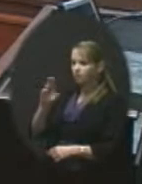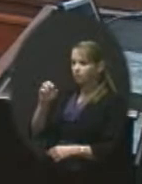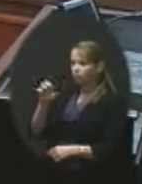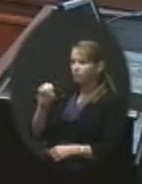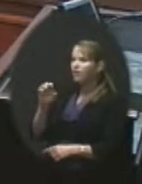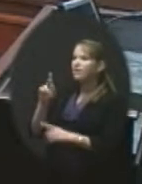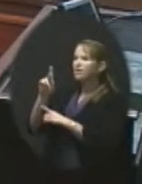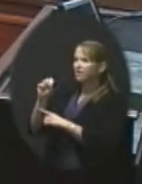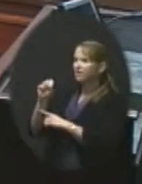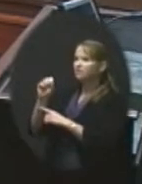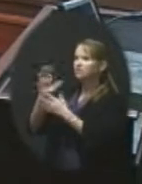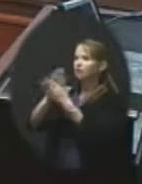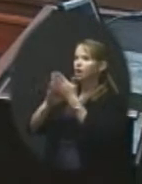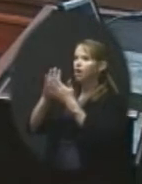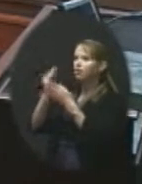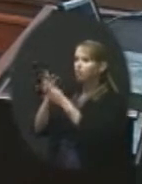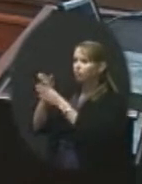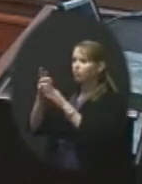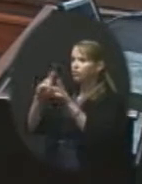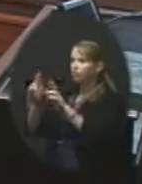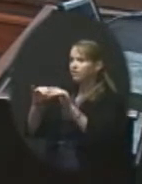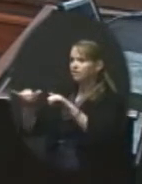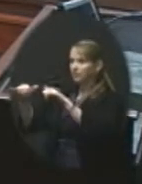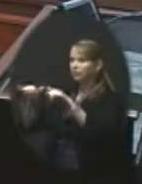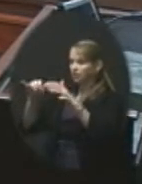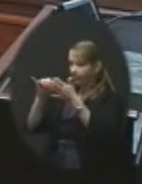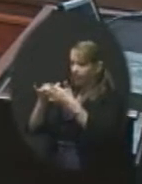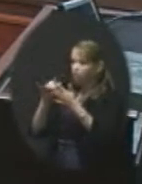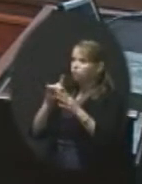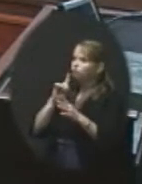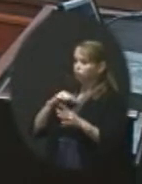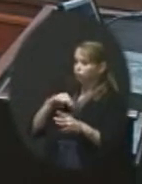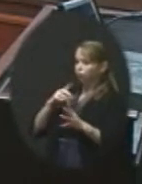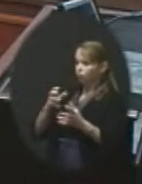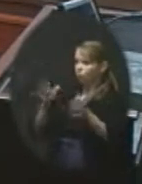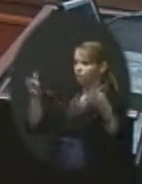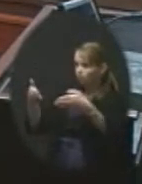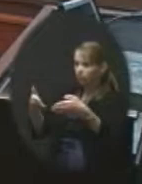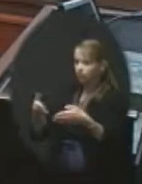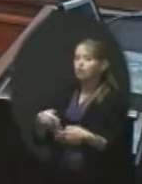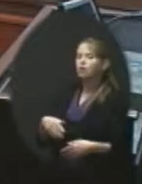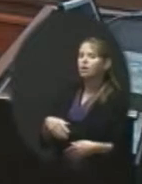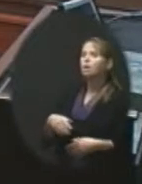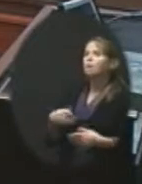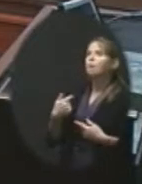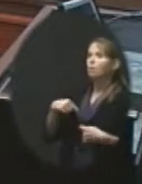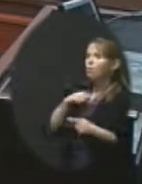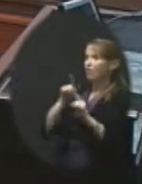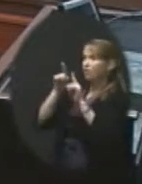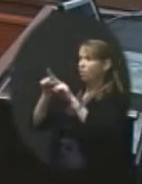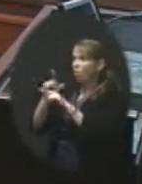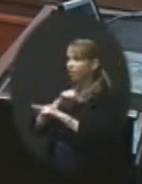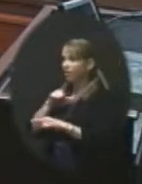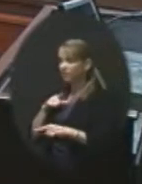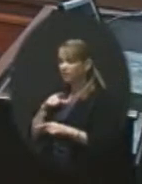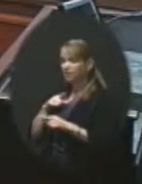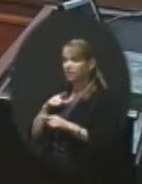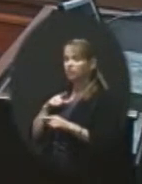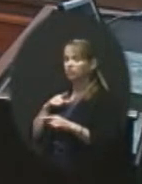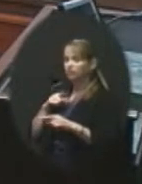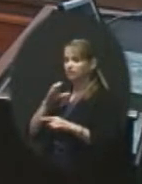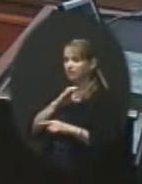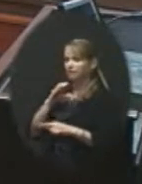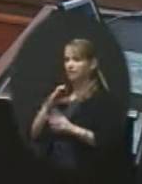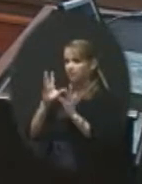Ready Standards, is very important to us. And that's what we really want to focus on. When I get to the legislative committee meetings, though, however, and we had three of those